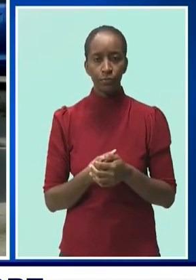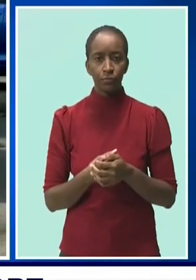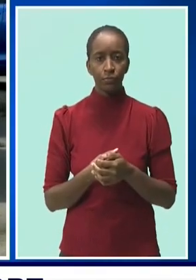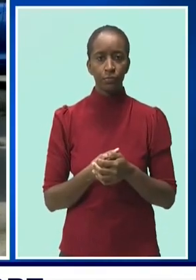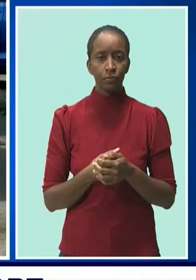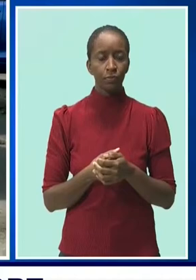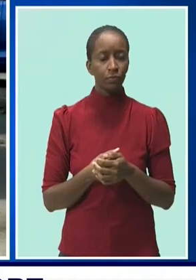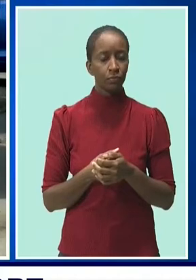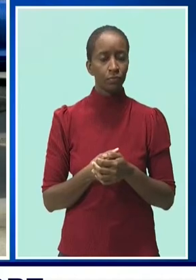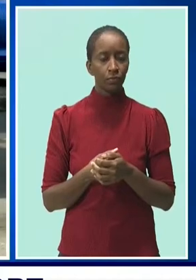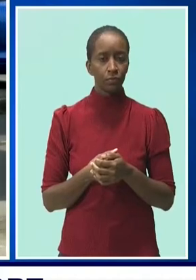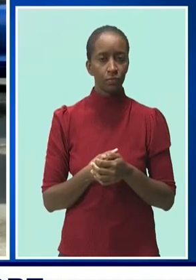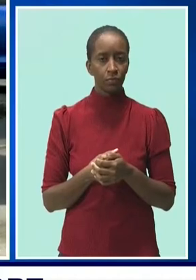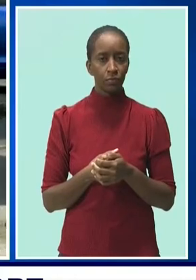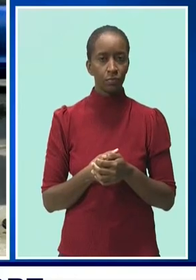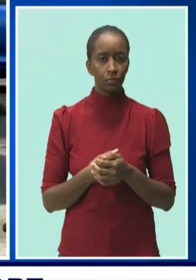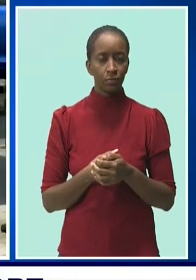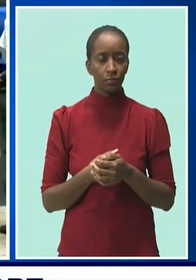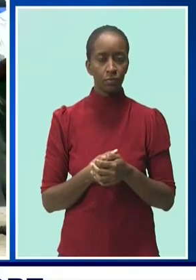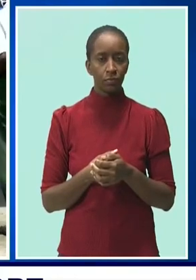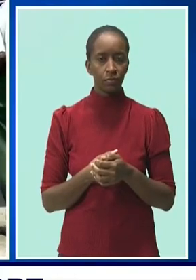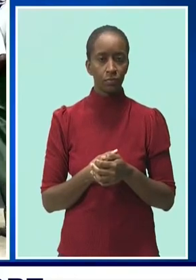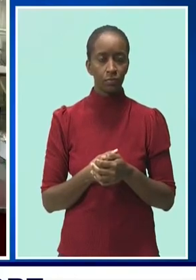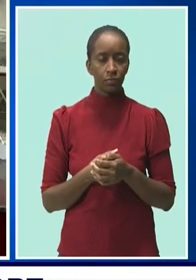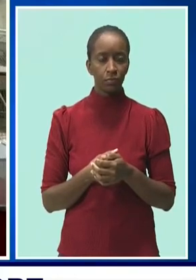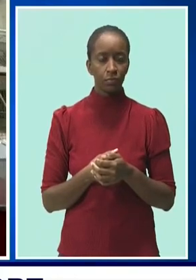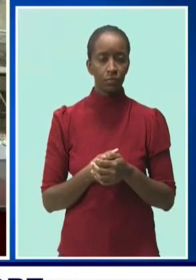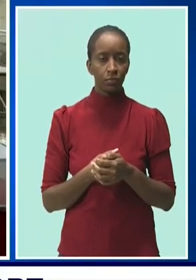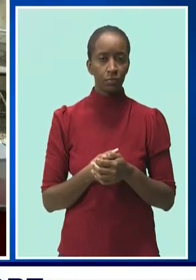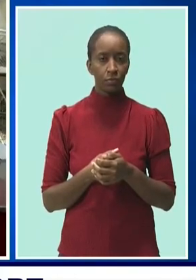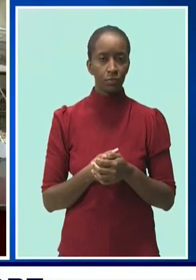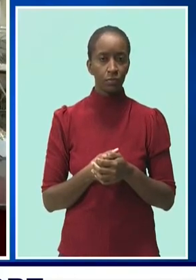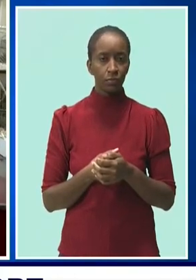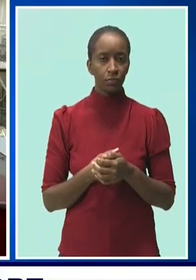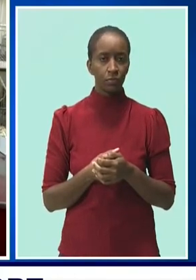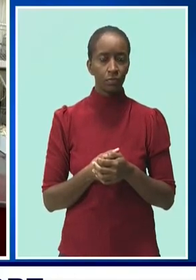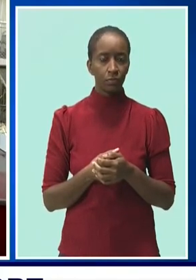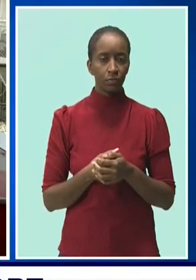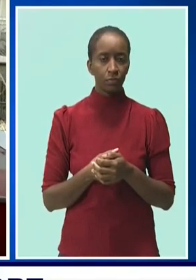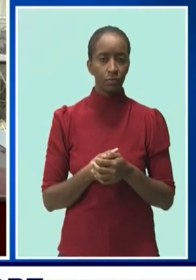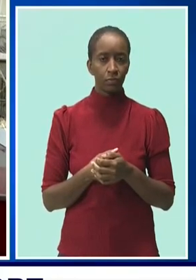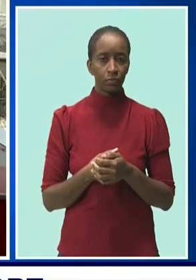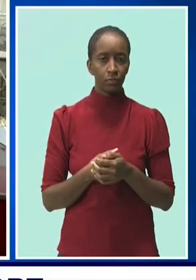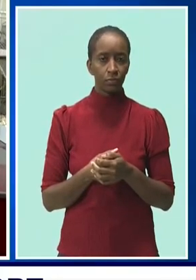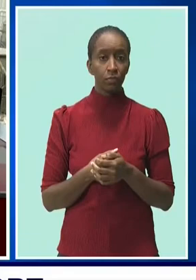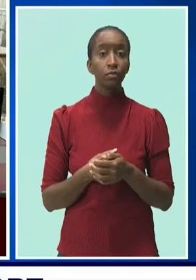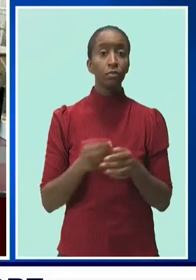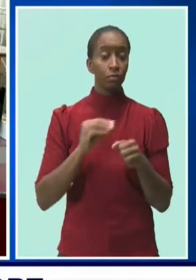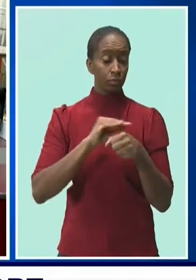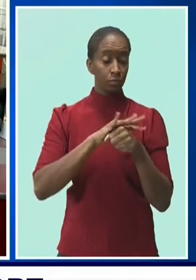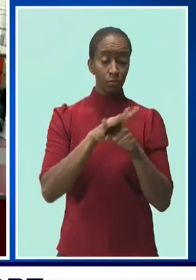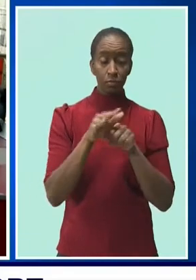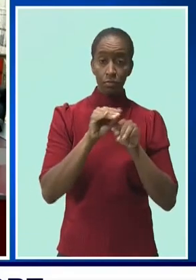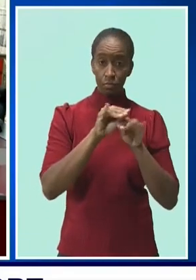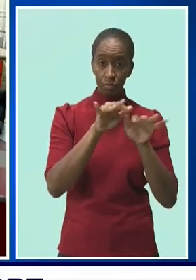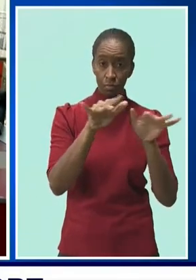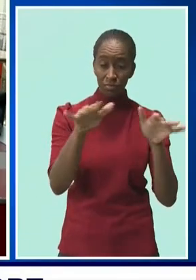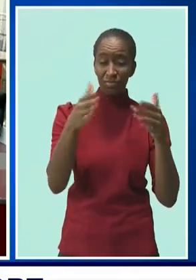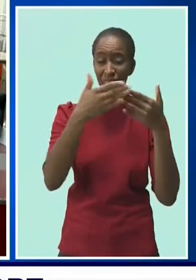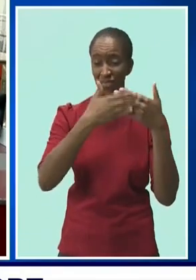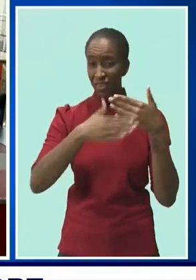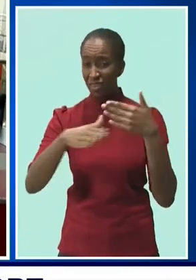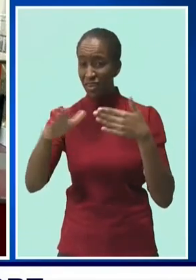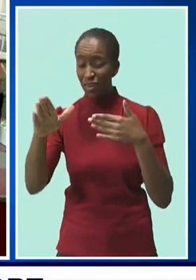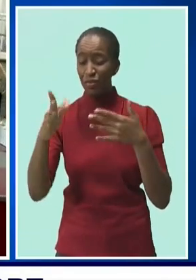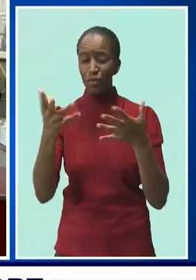fiscal, regulatory and social policy proposals aimed at accelerating post-COVID-19 recovery and mitigating